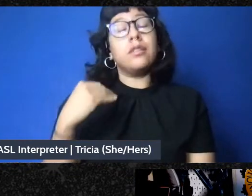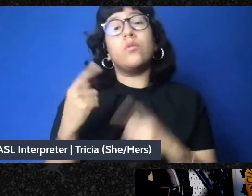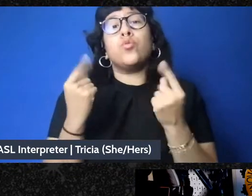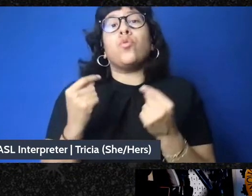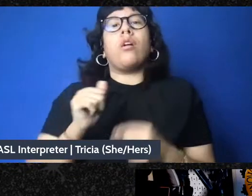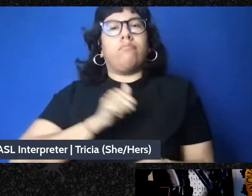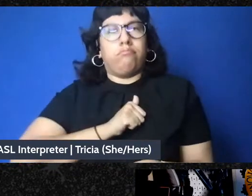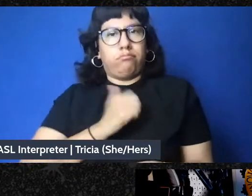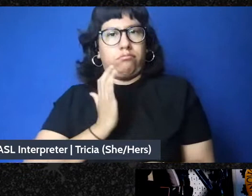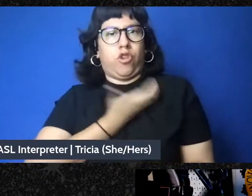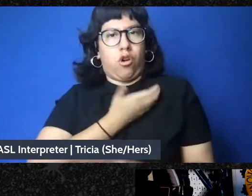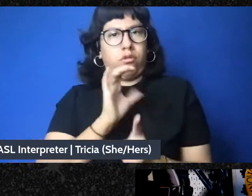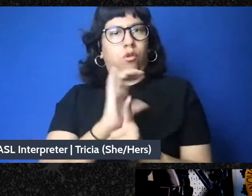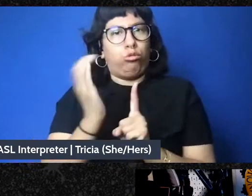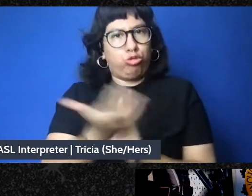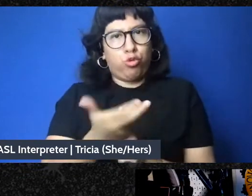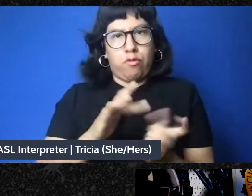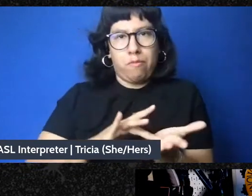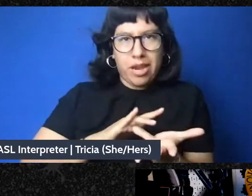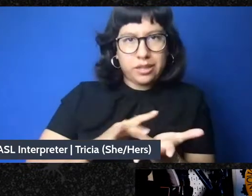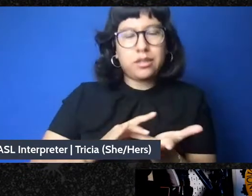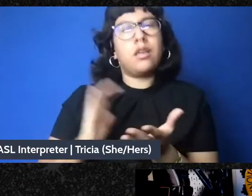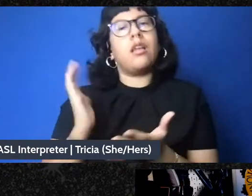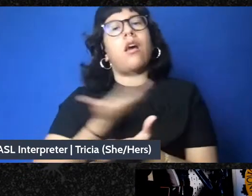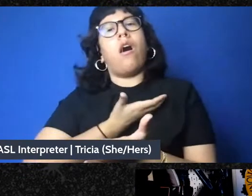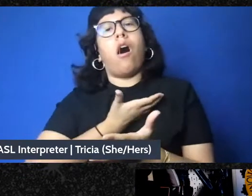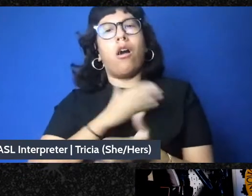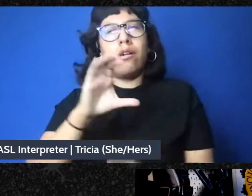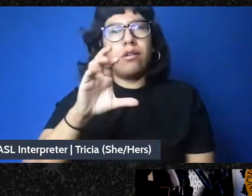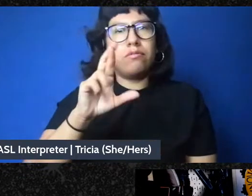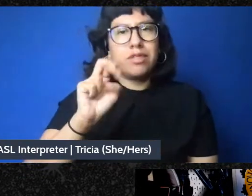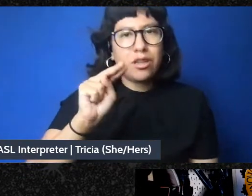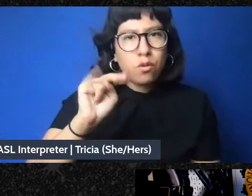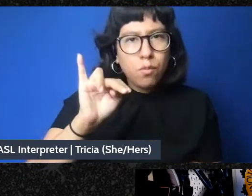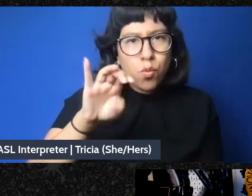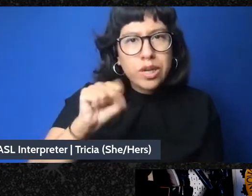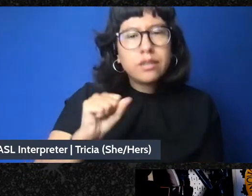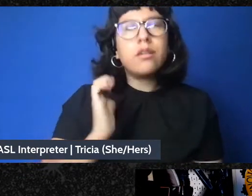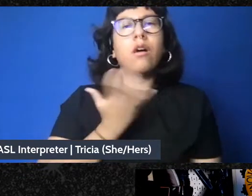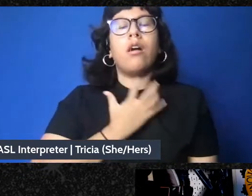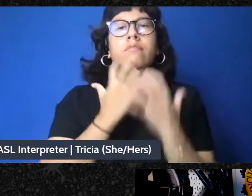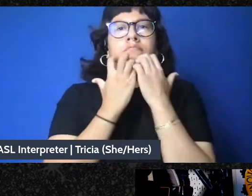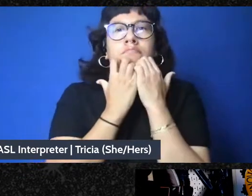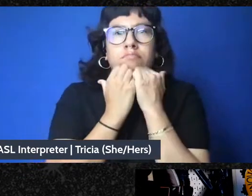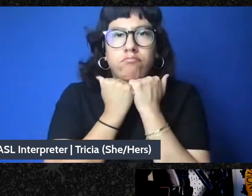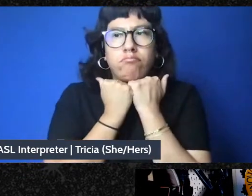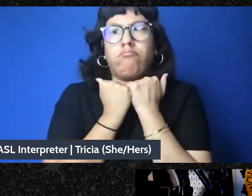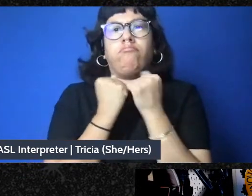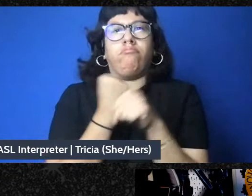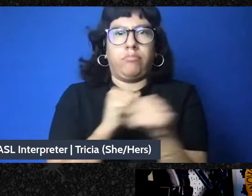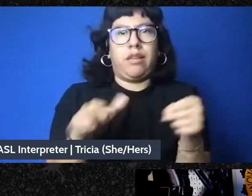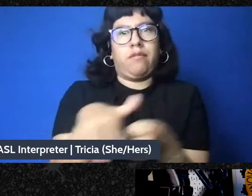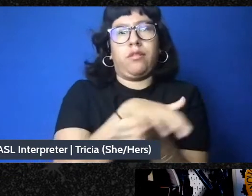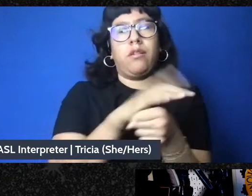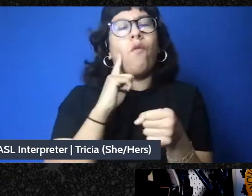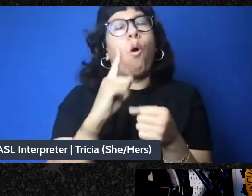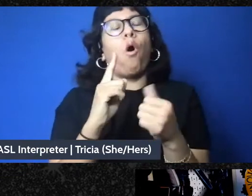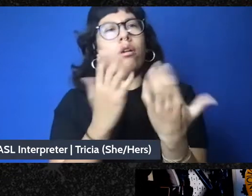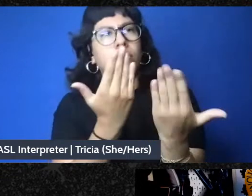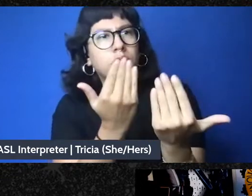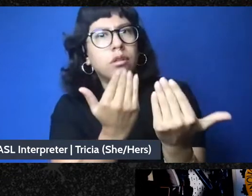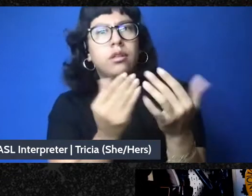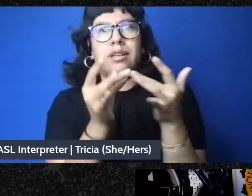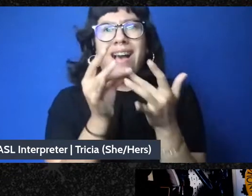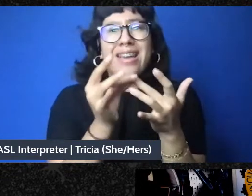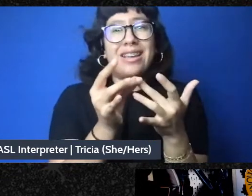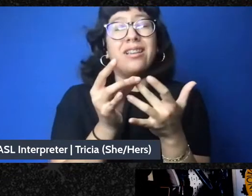practitioners, we've looked to our ceremonies, our medicines, and our sacred sites for guidance. You know, and the racist